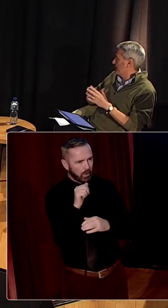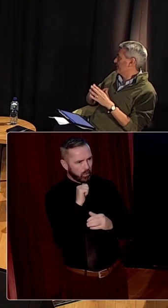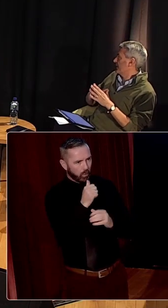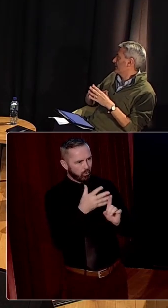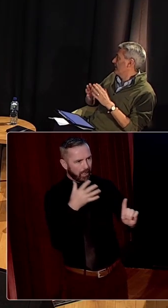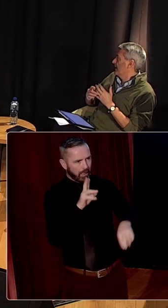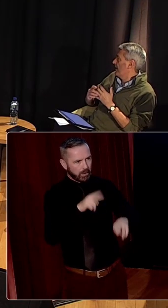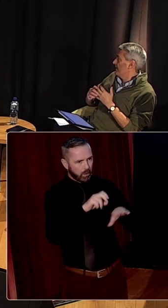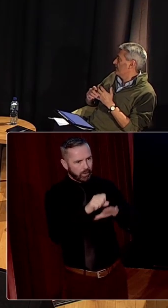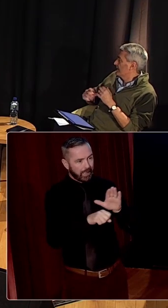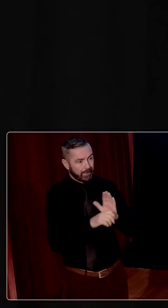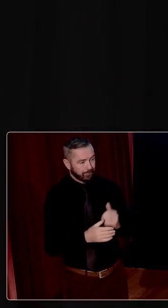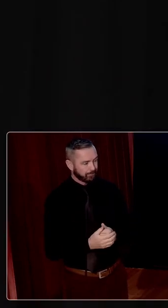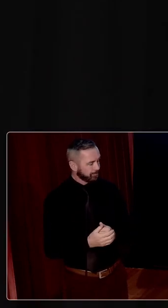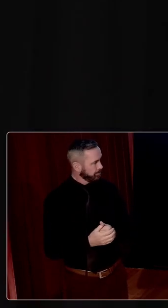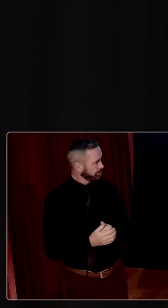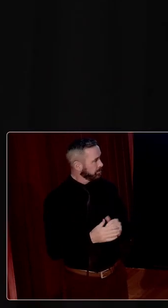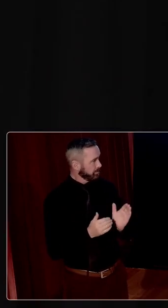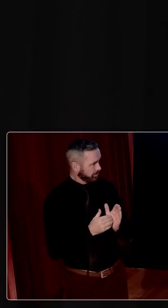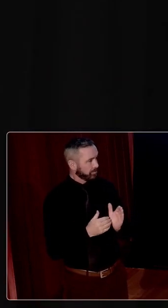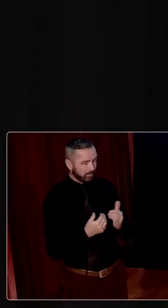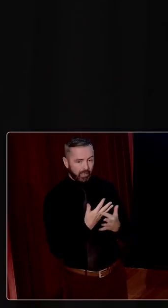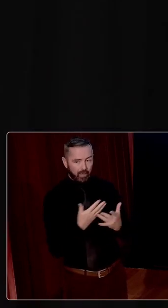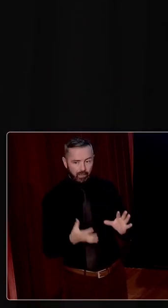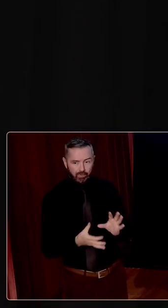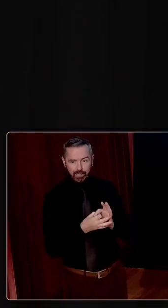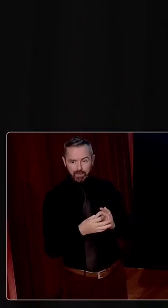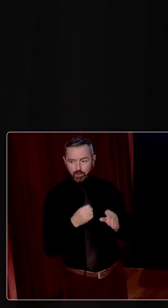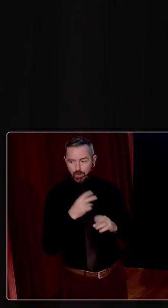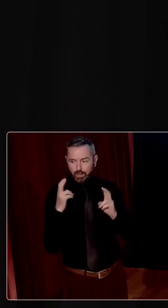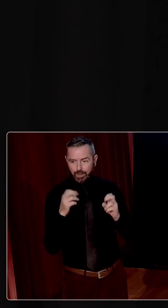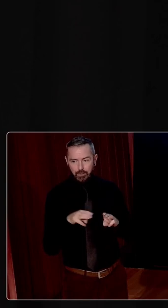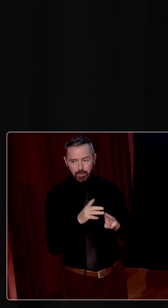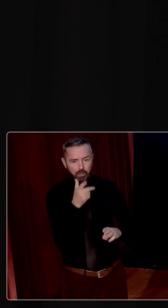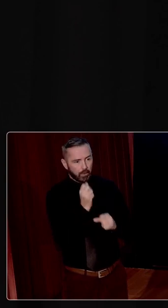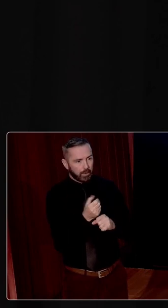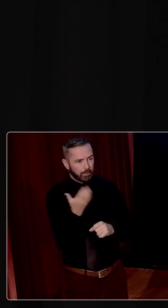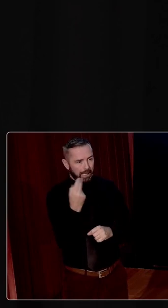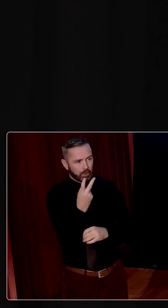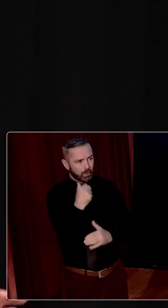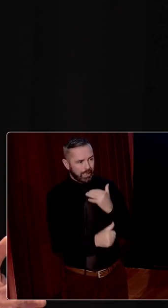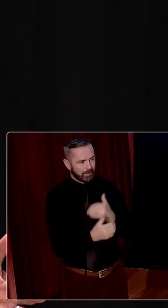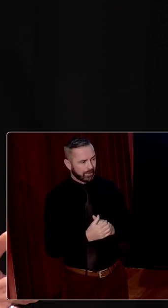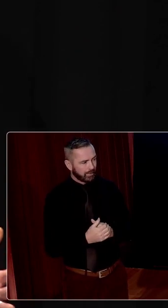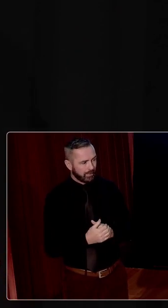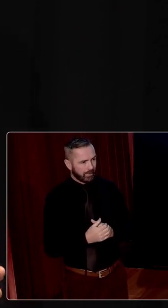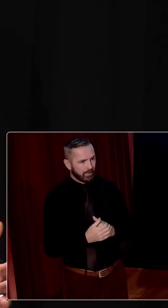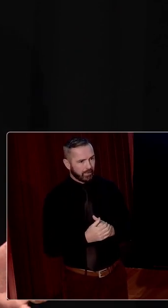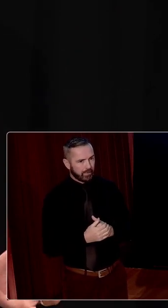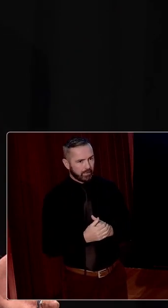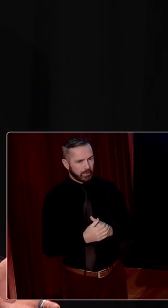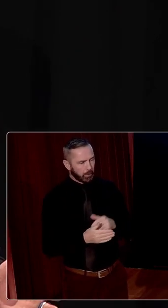the legitimacy of the new state. Yeah, a lot of it is linked to a theme that people have come back to repeatedly over the last two days. This gulf between